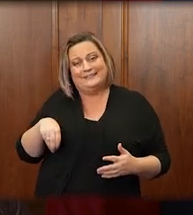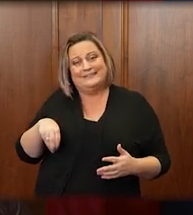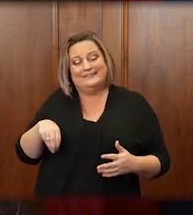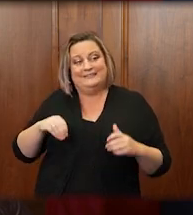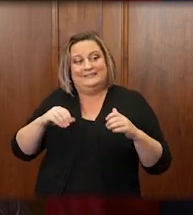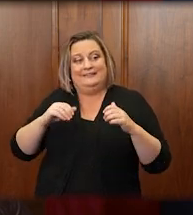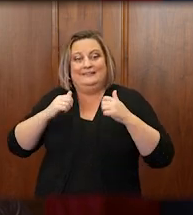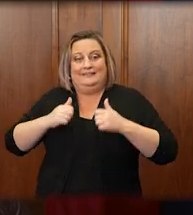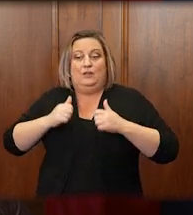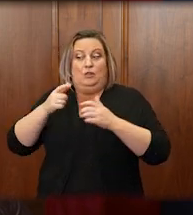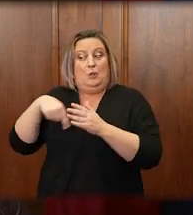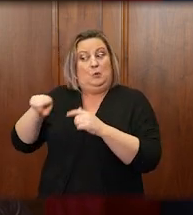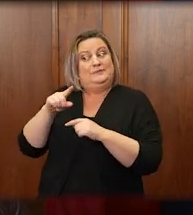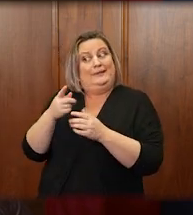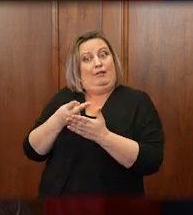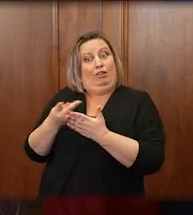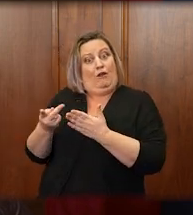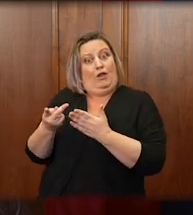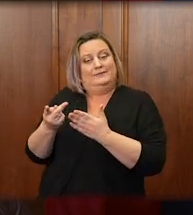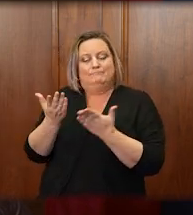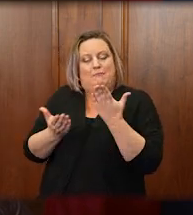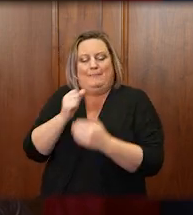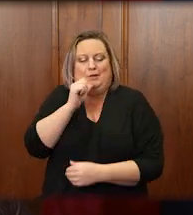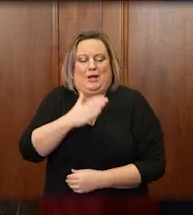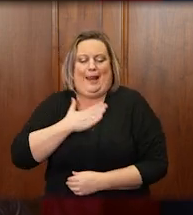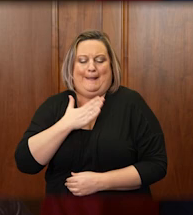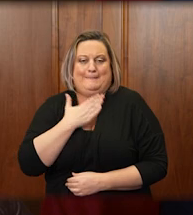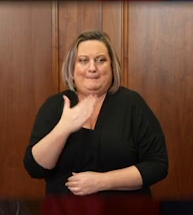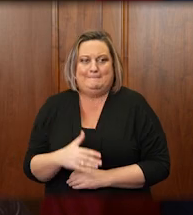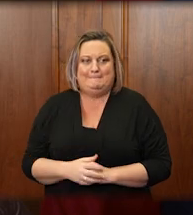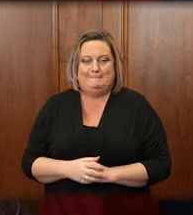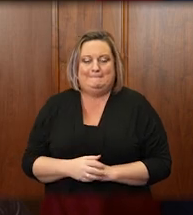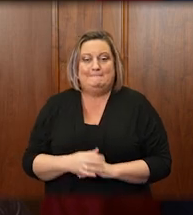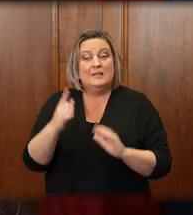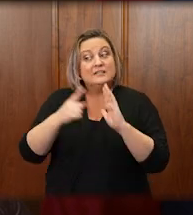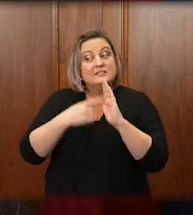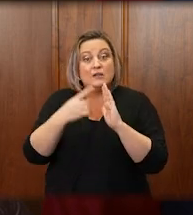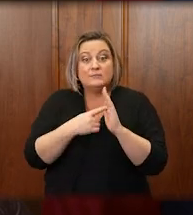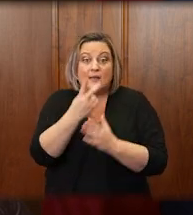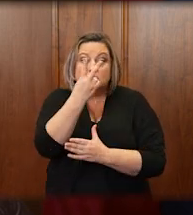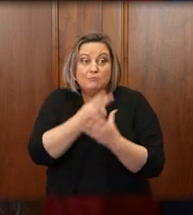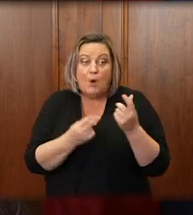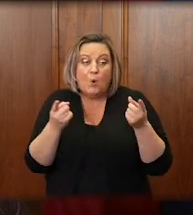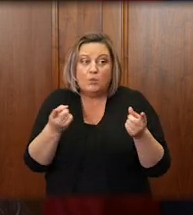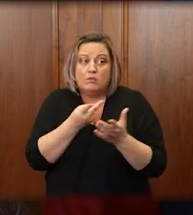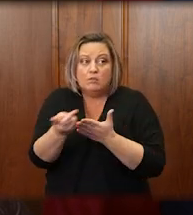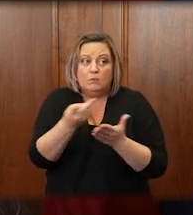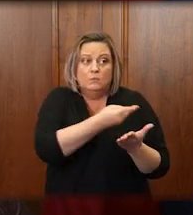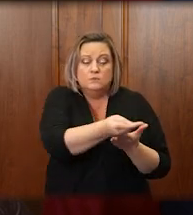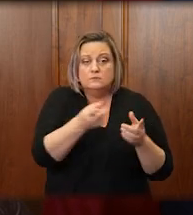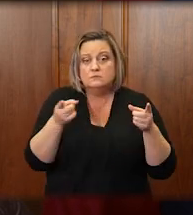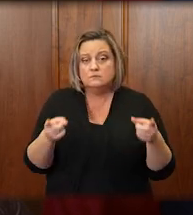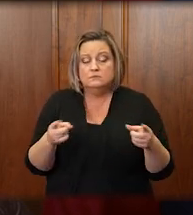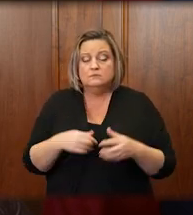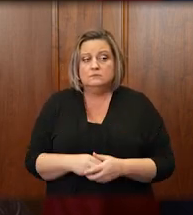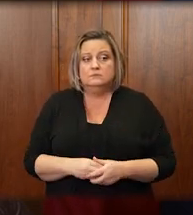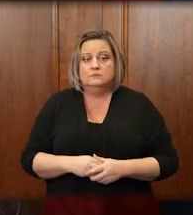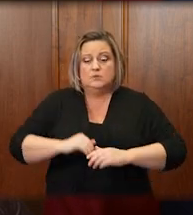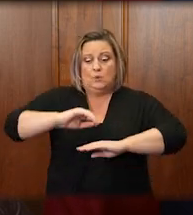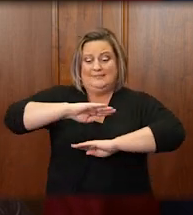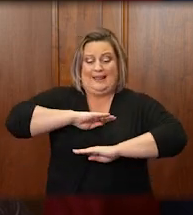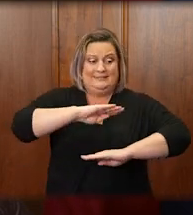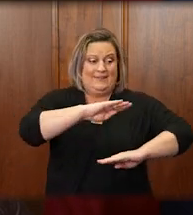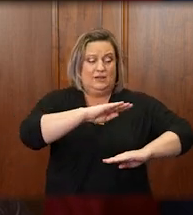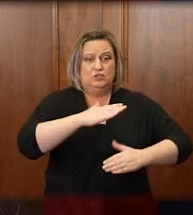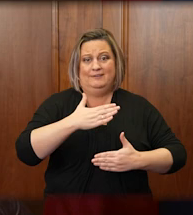talking about those who lost, will not be happy. Sometimes both sides lose. So, satisfaction and